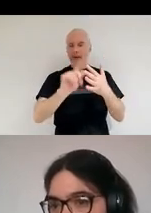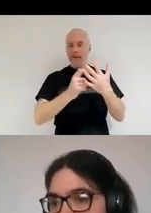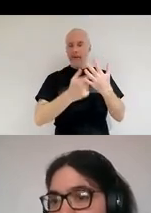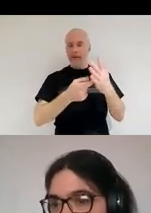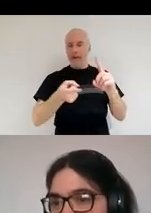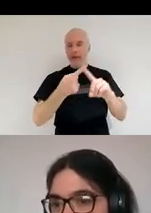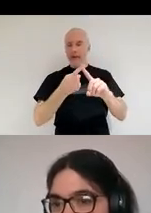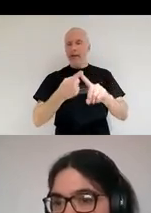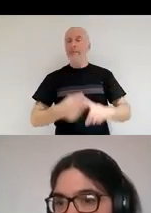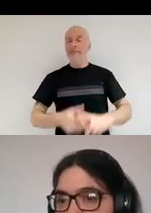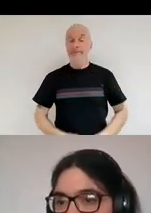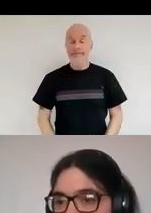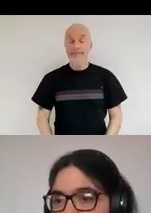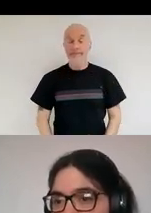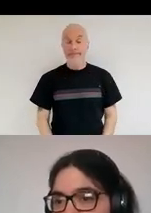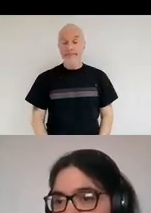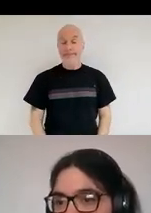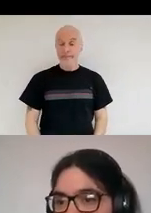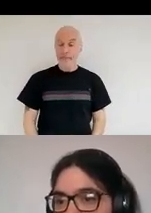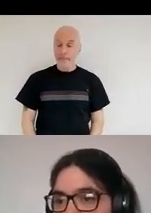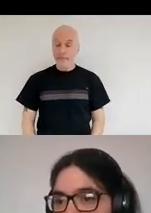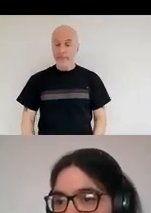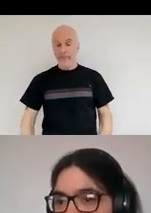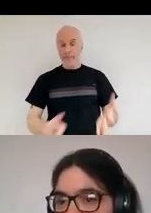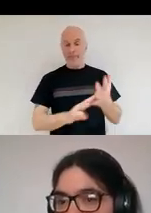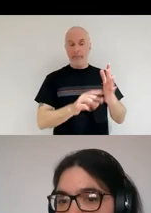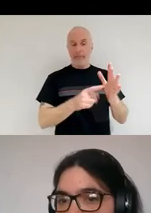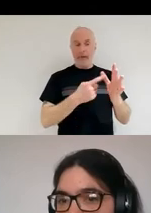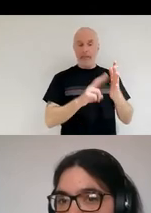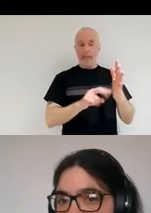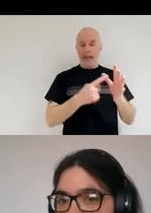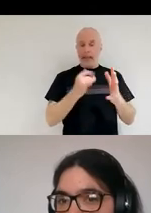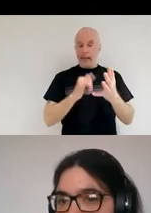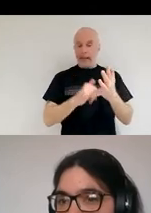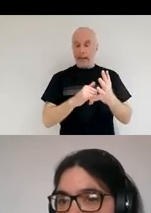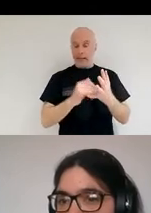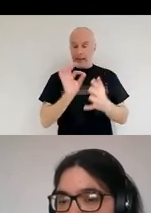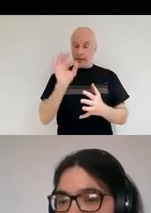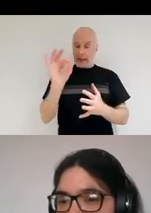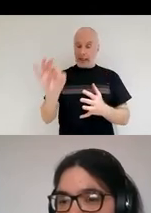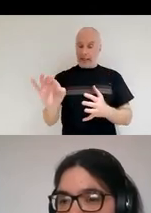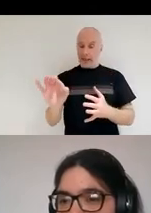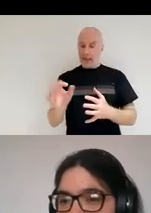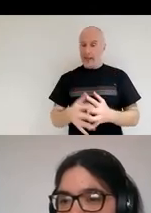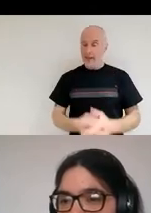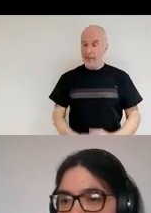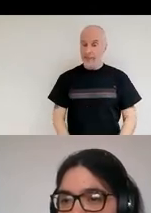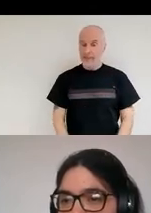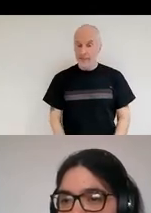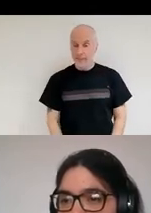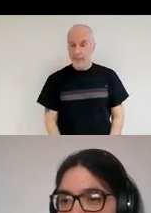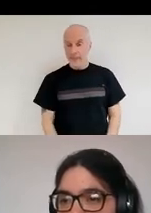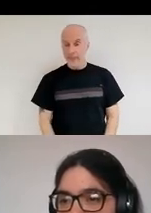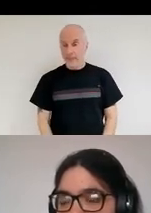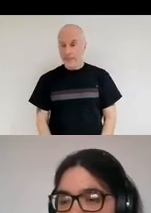makes total sense, Nina. Manas is very kindly asked, how can we see things beyond the dust clouds in space? So